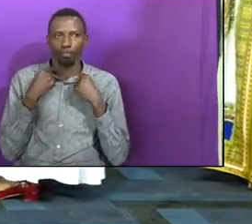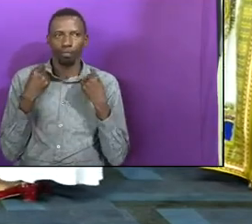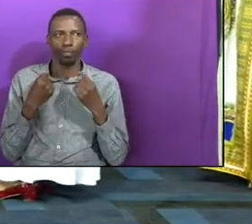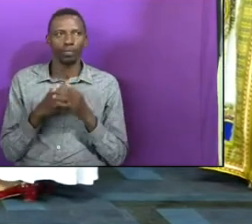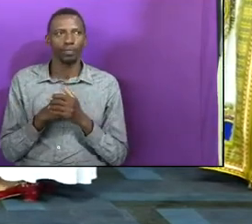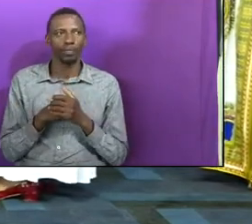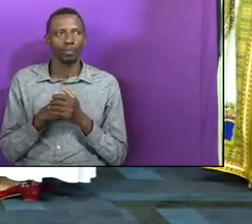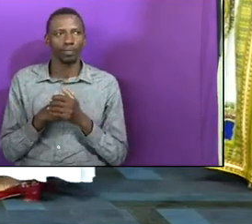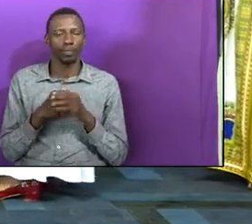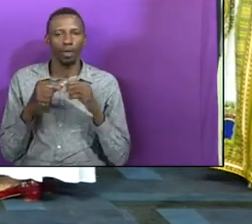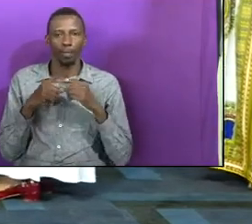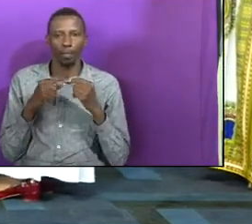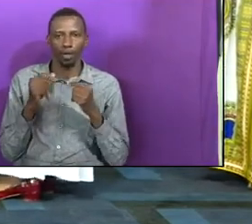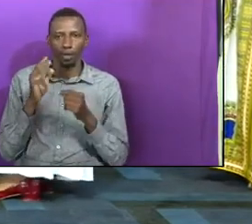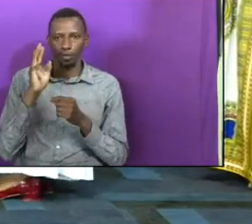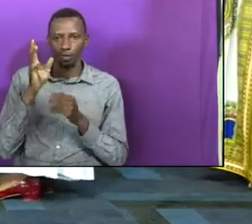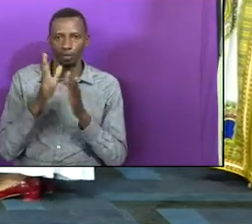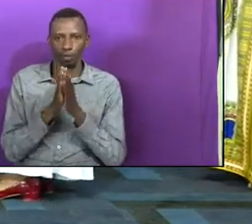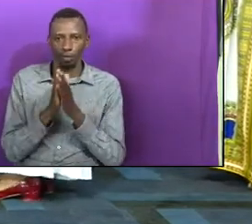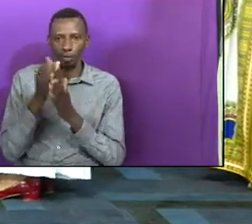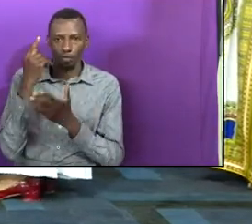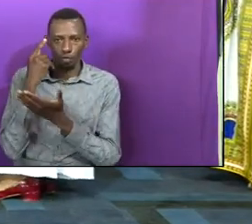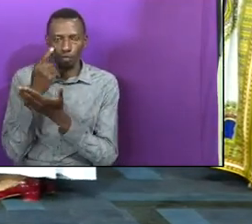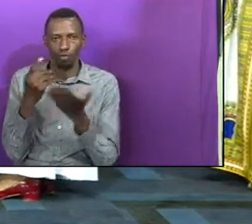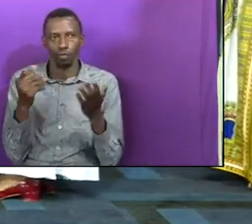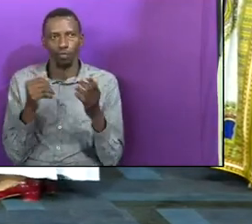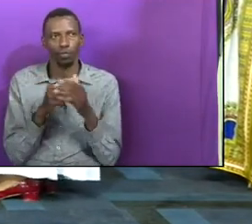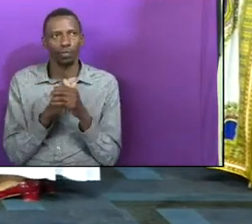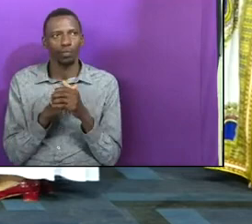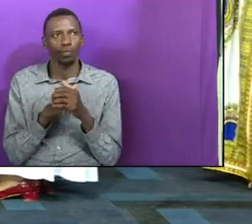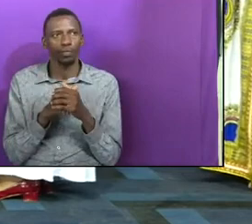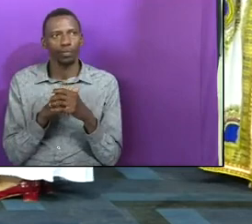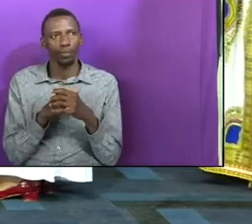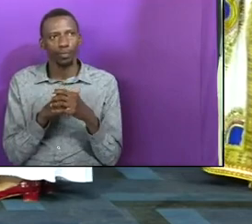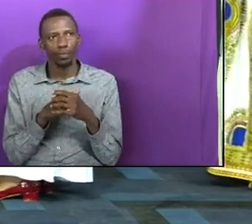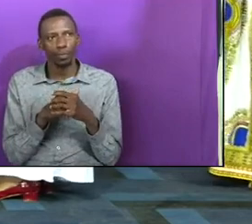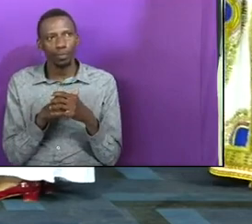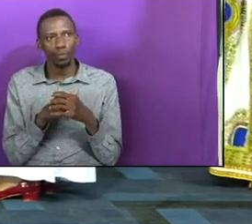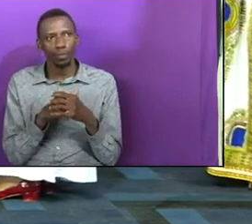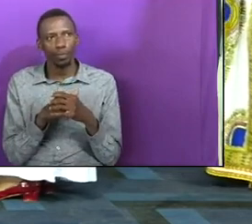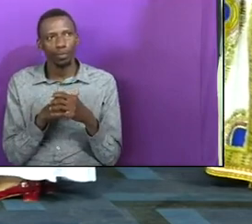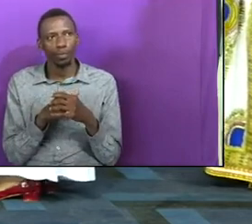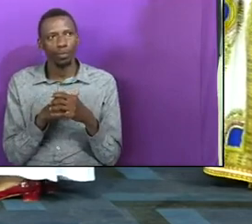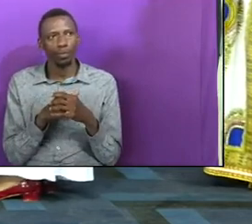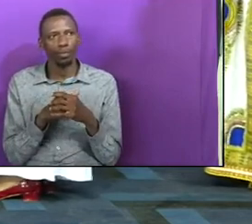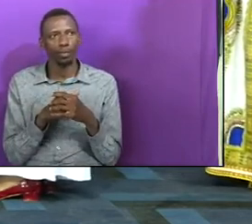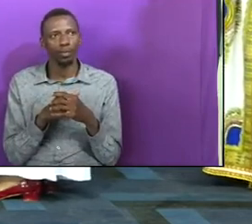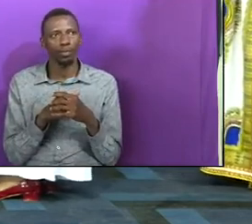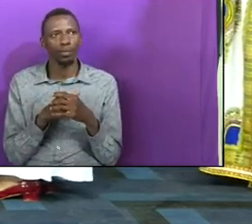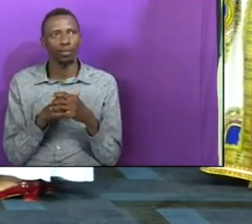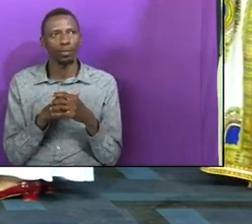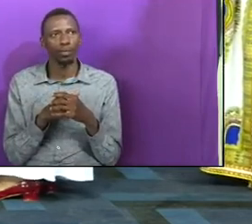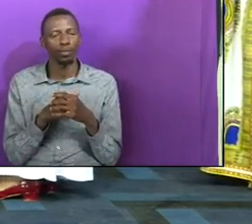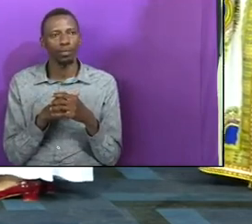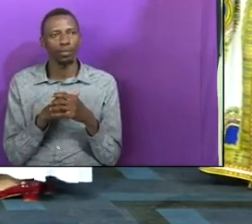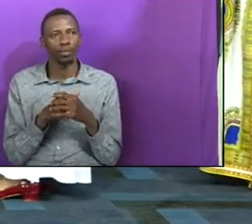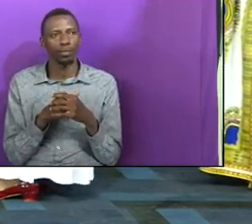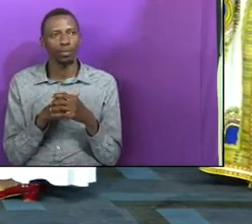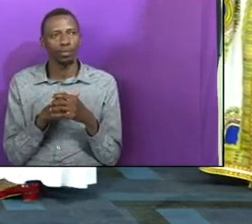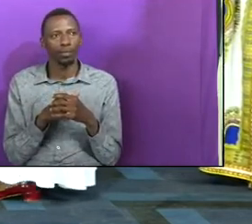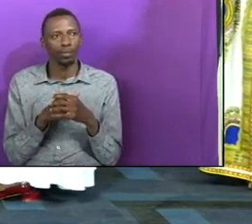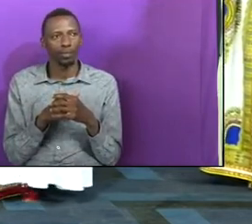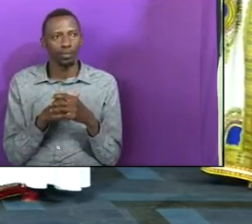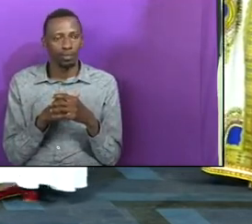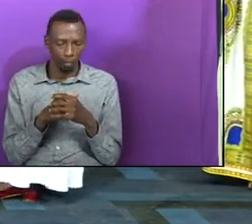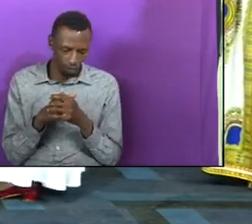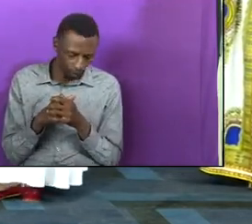Pastor, we'll pray for you. Just come here. As we sing the chorus again and allow them